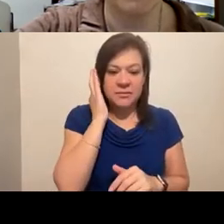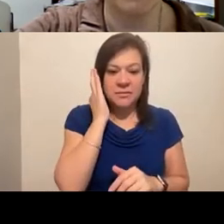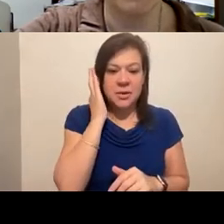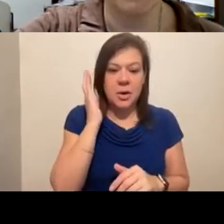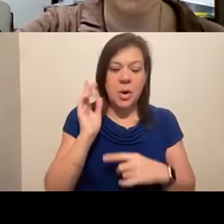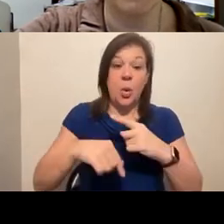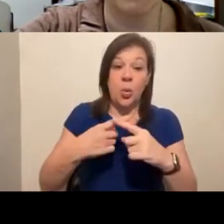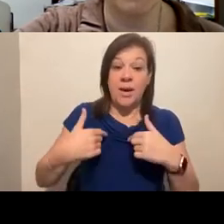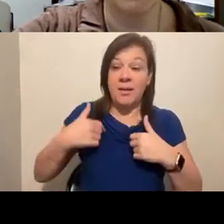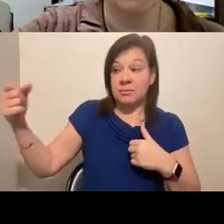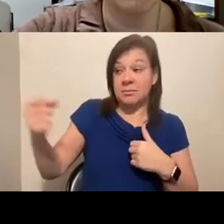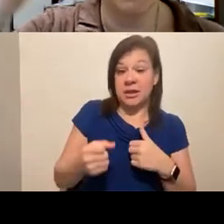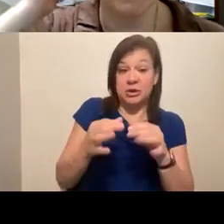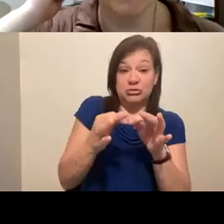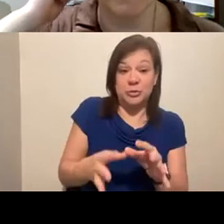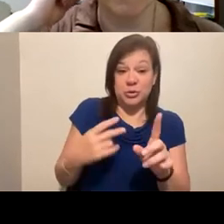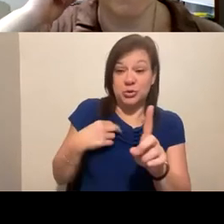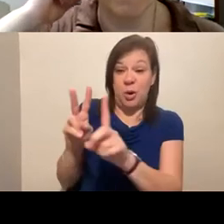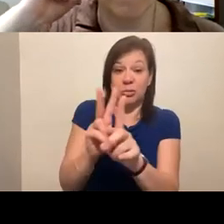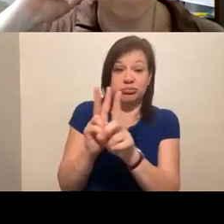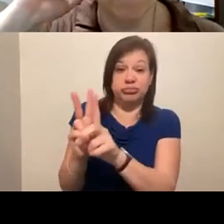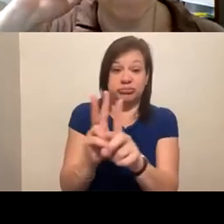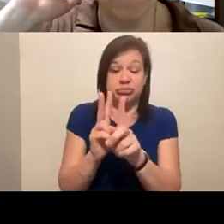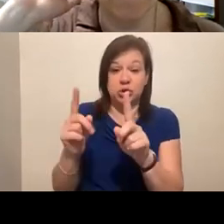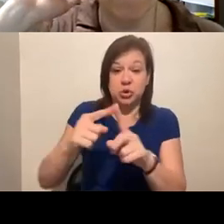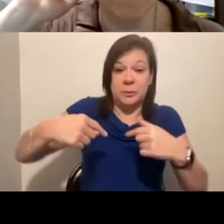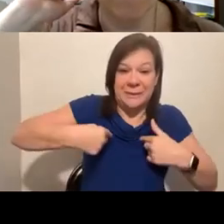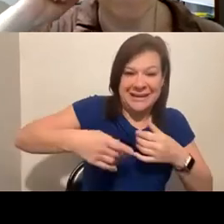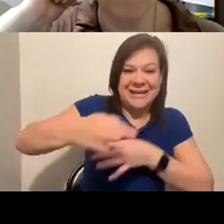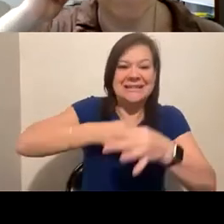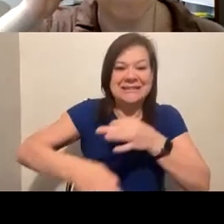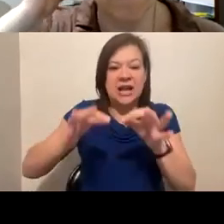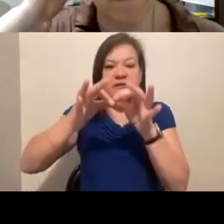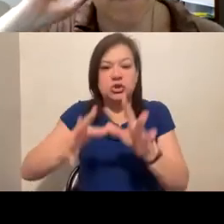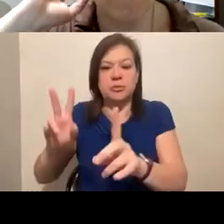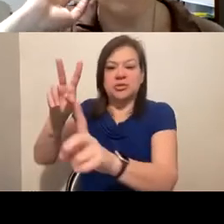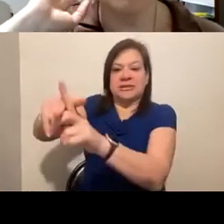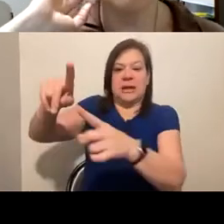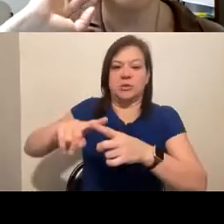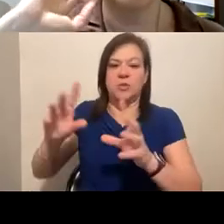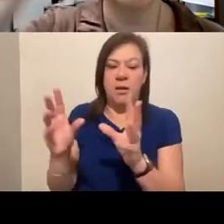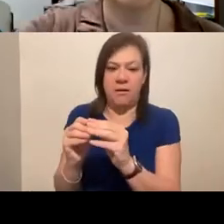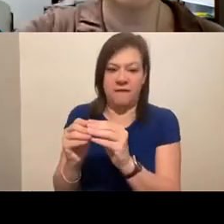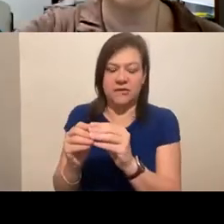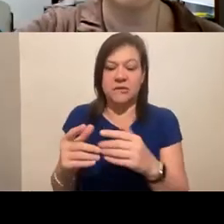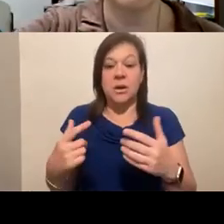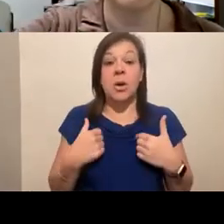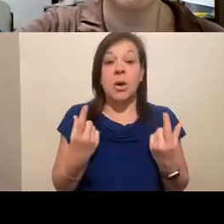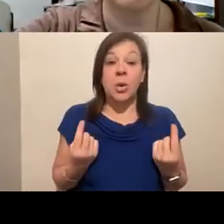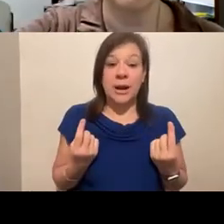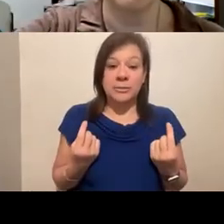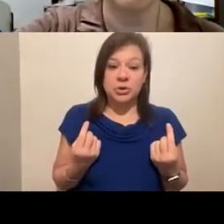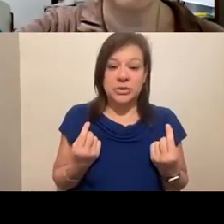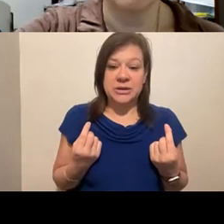have interpreters that are assigned to me, as opposed to interpreters assigned for the conference. What I'm doing is I'm